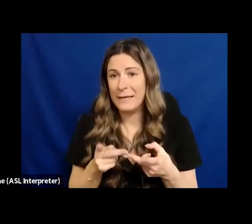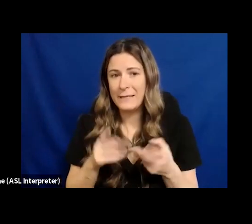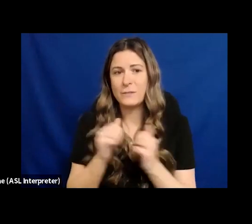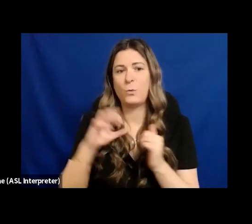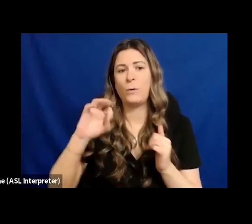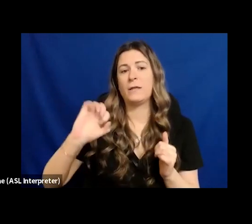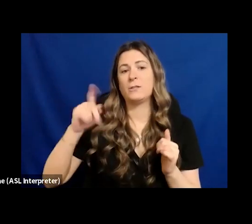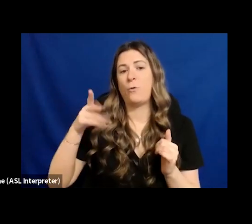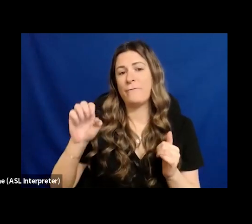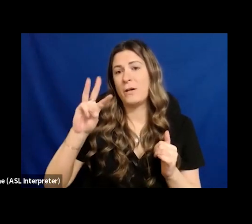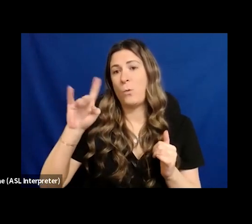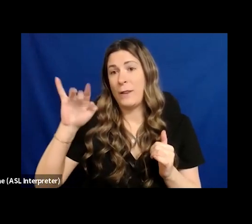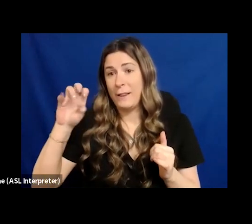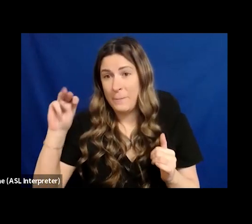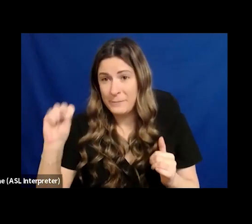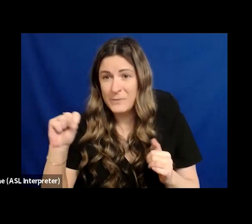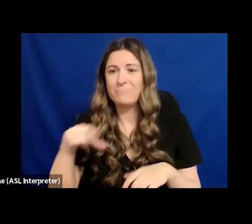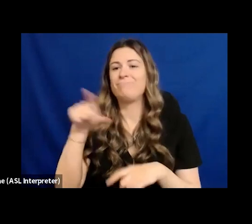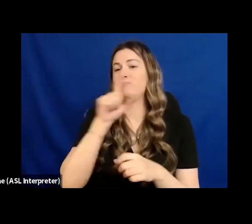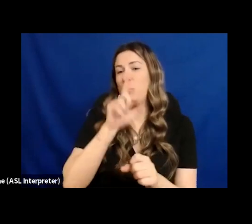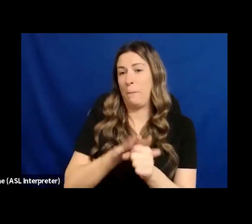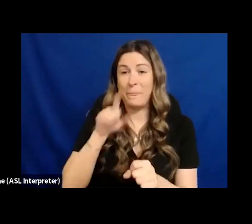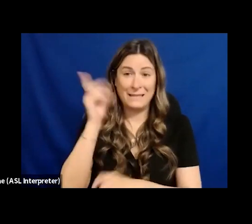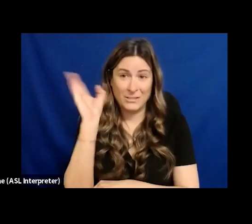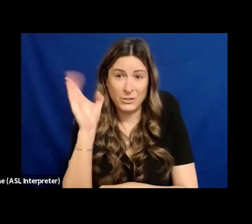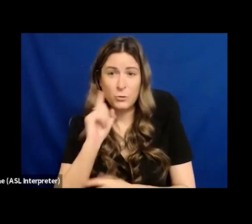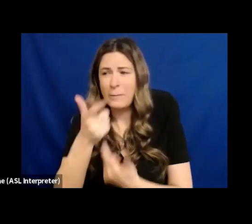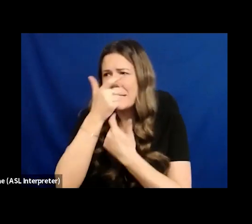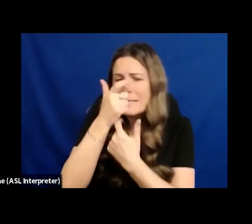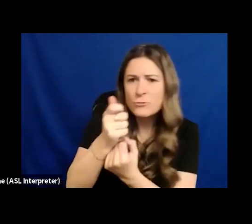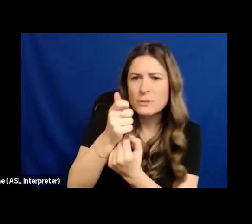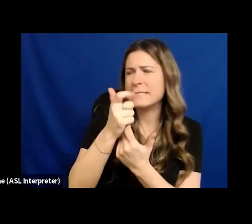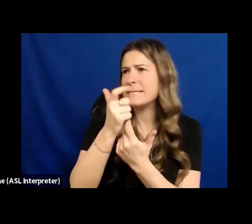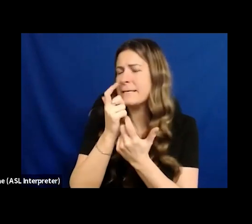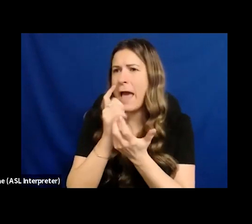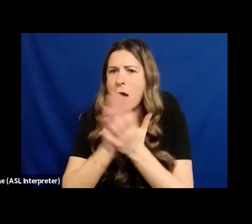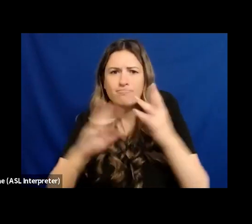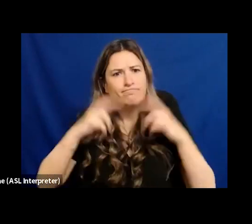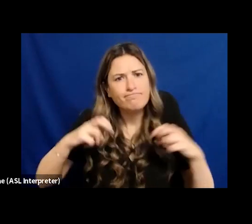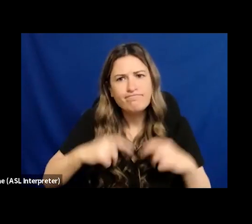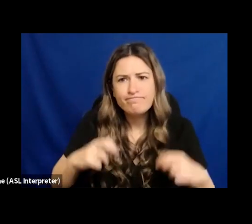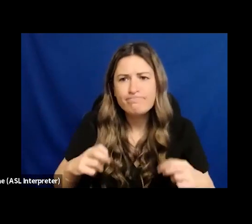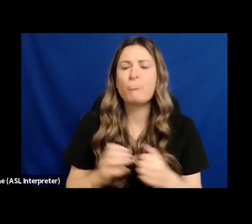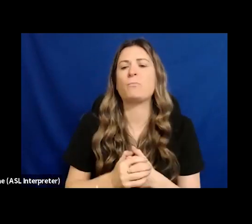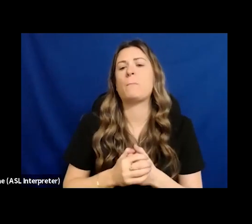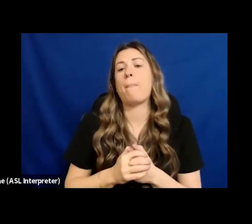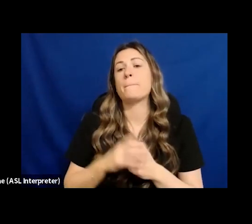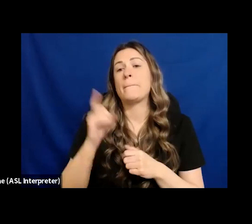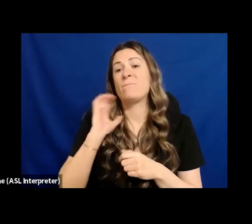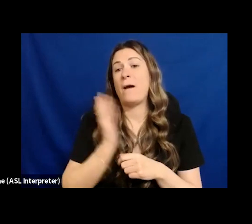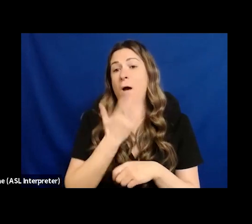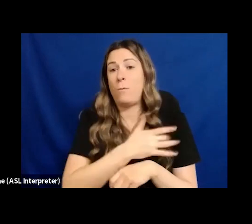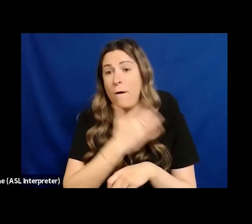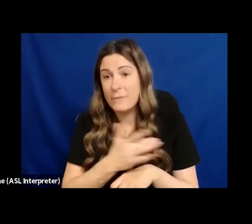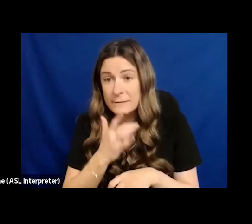timely. Across the province of BC, Canada, and beyond, I'm sure, across the globe, labour